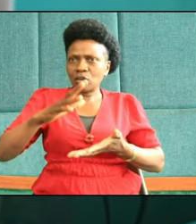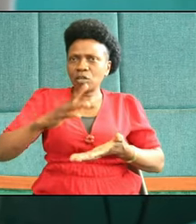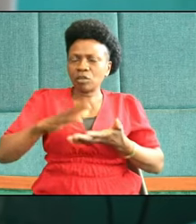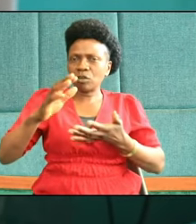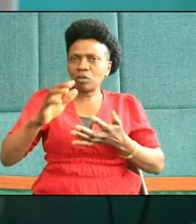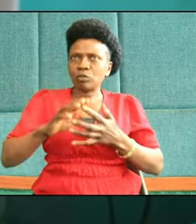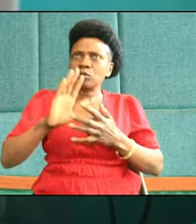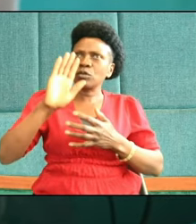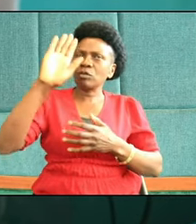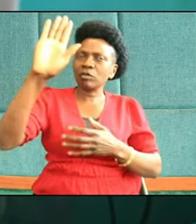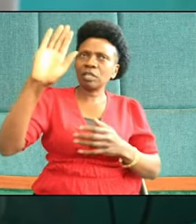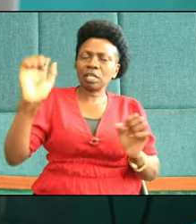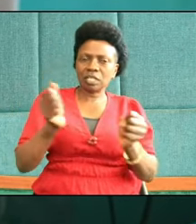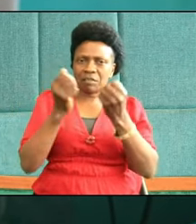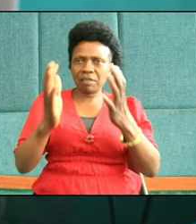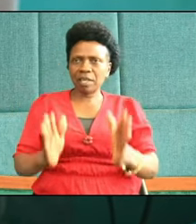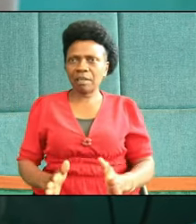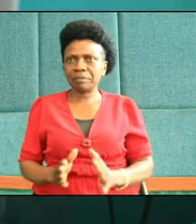unto our Lord and Savior.